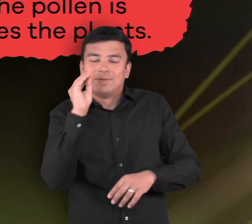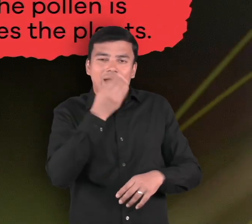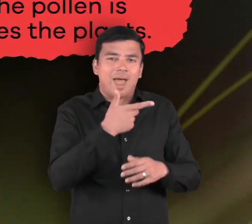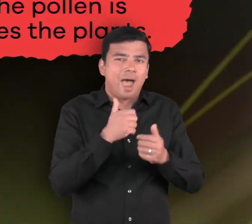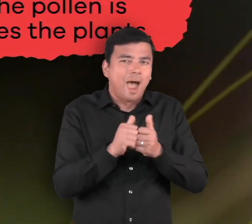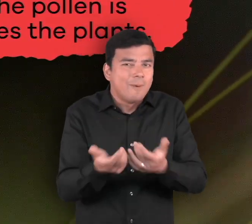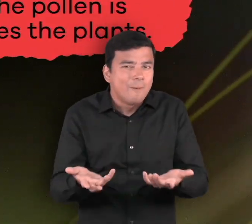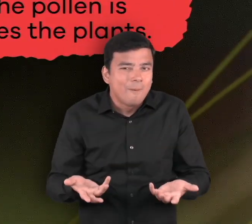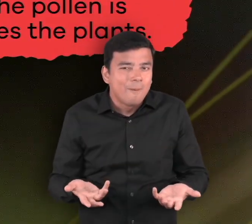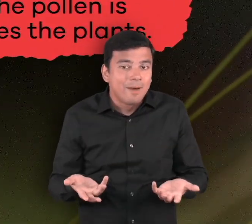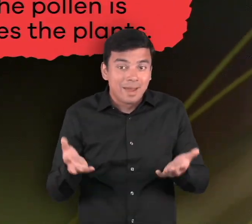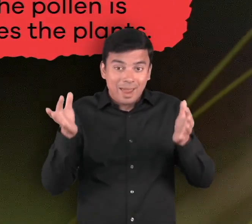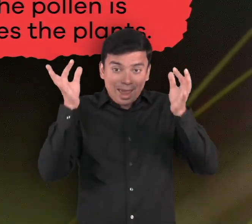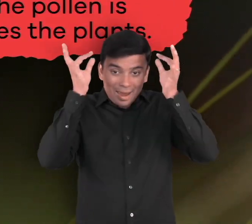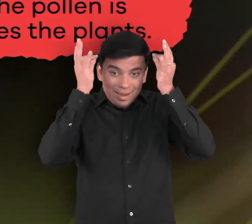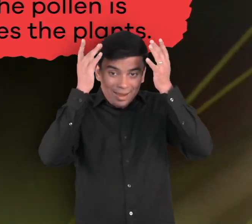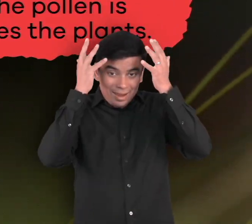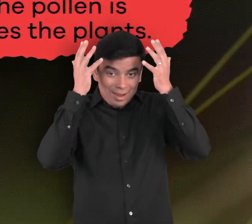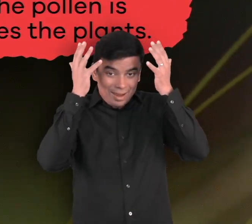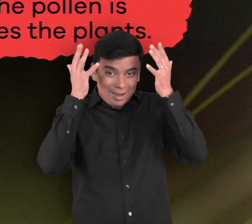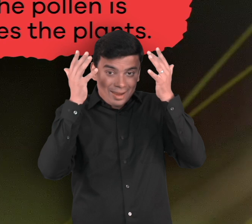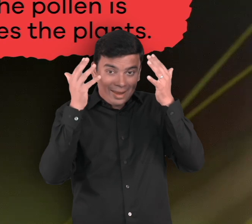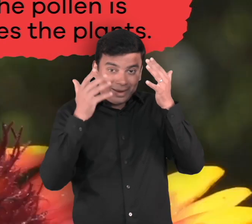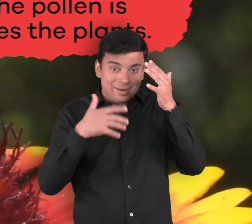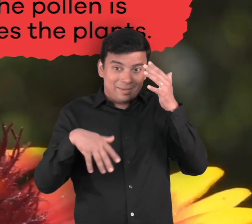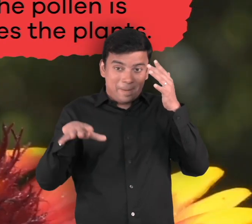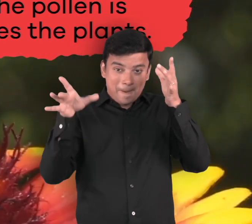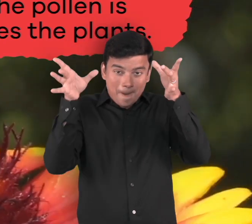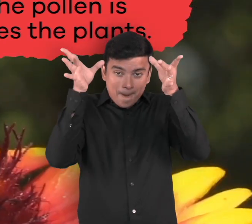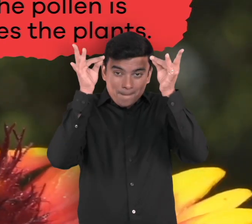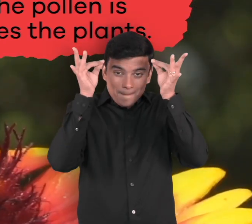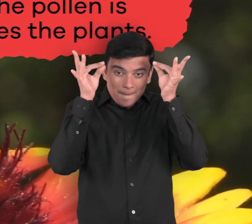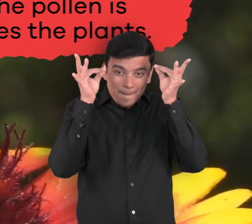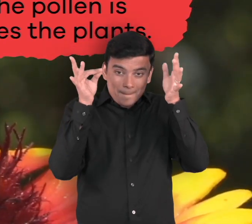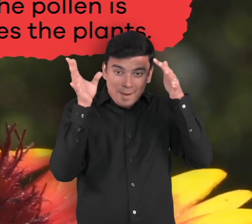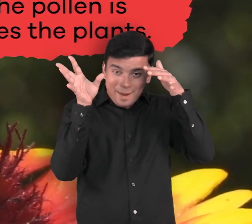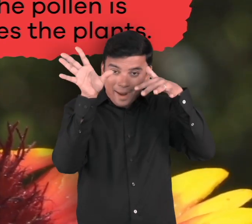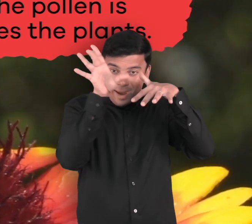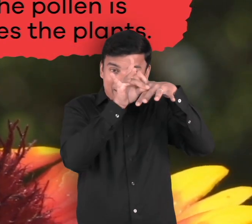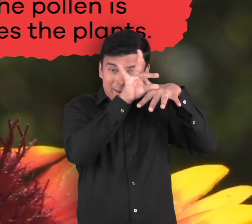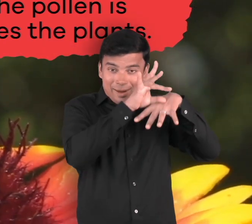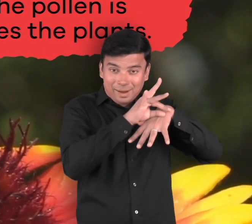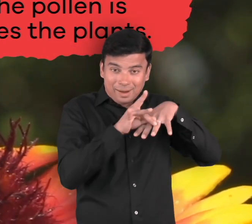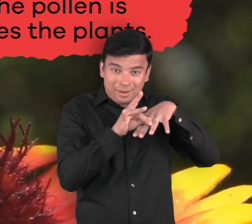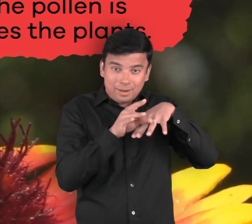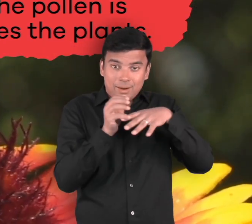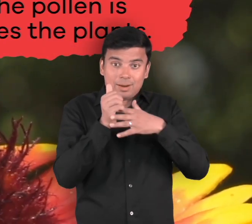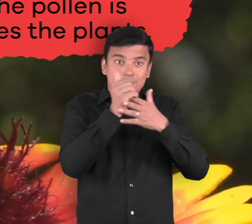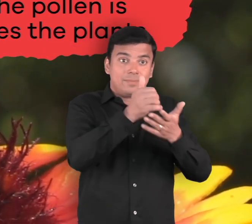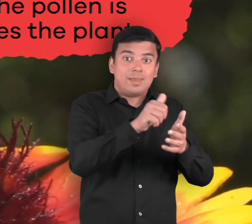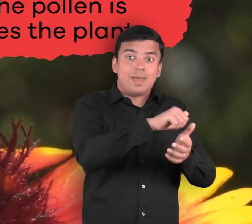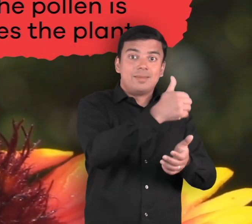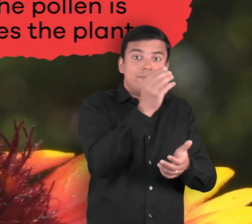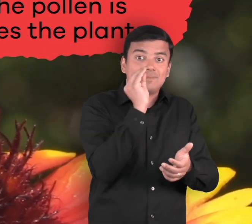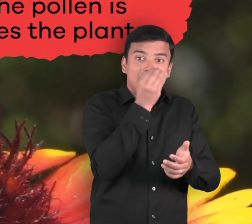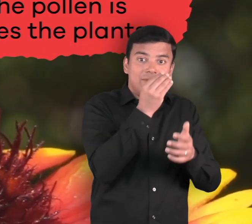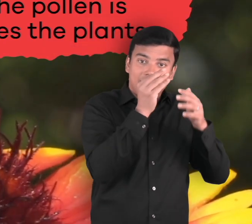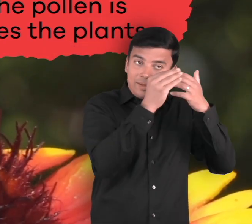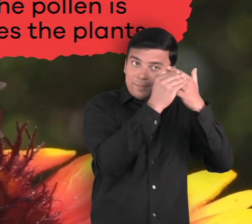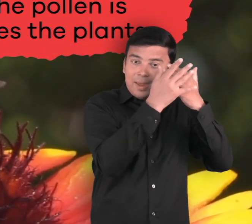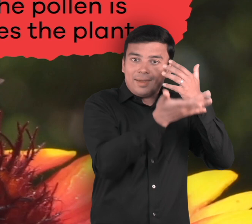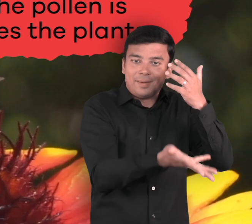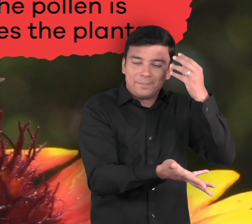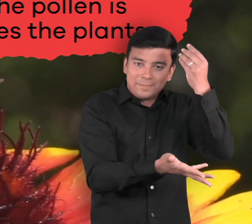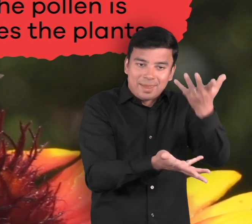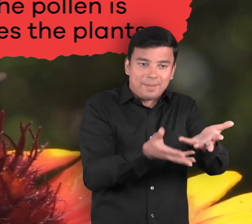The fuzzy hairs on the bee attract its pollen. So when the bee travels to its next destination and lands on another